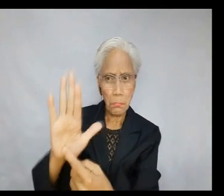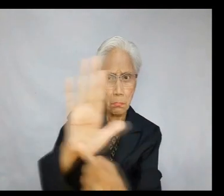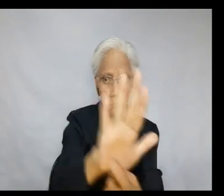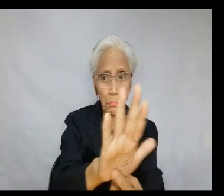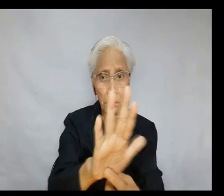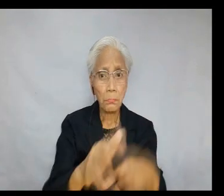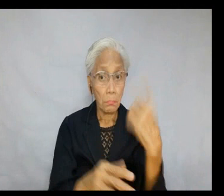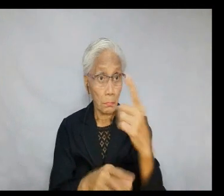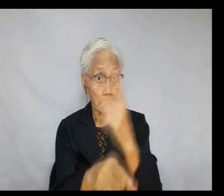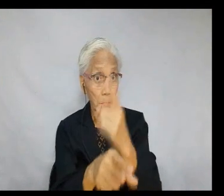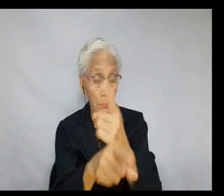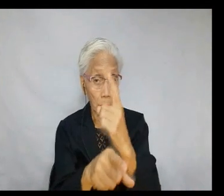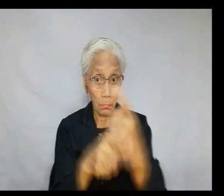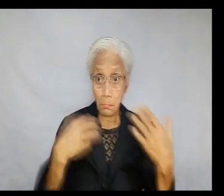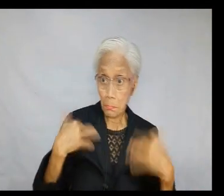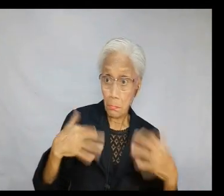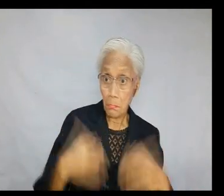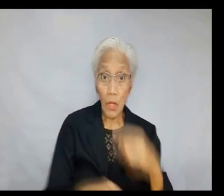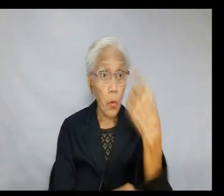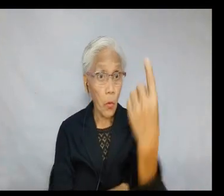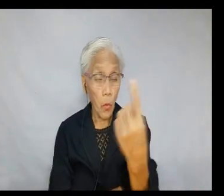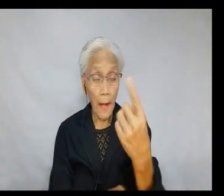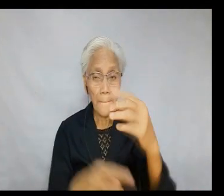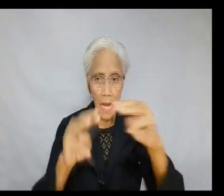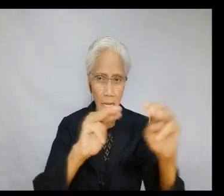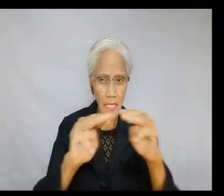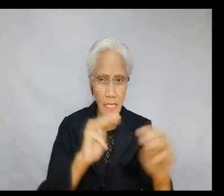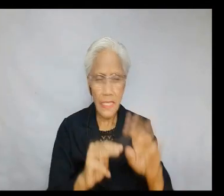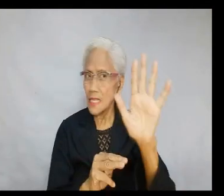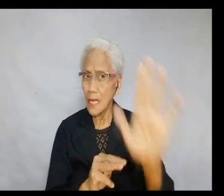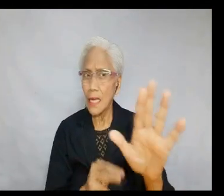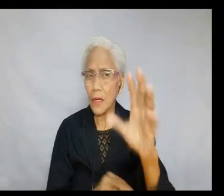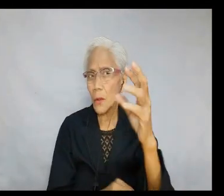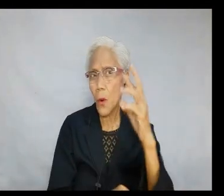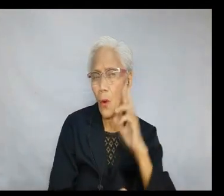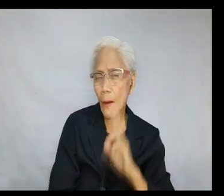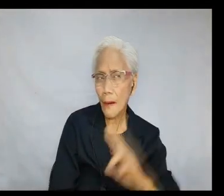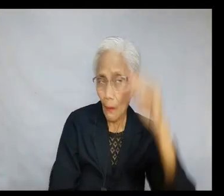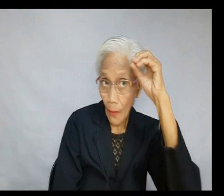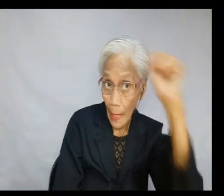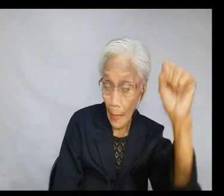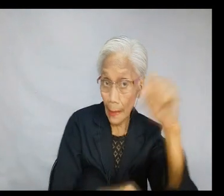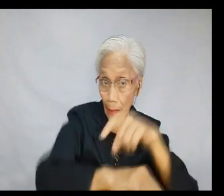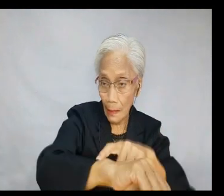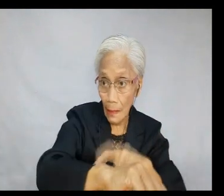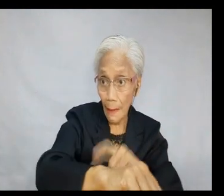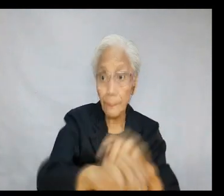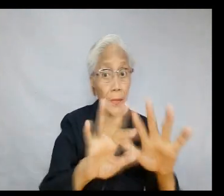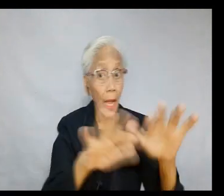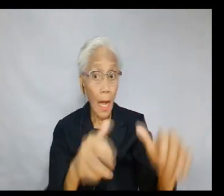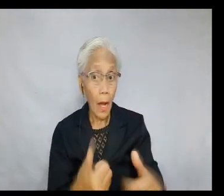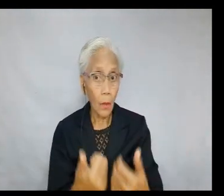life on? 23. An indication of one's proper garment is how one manages his